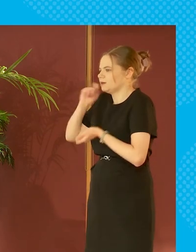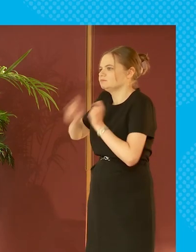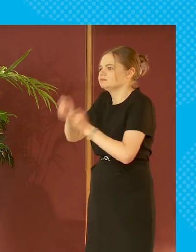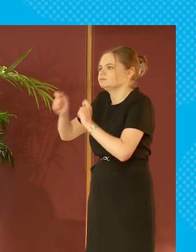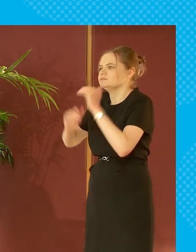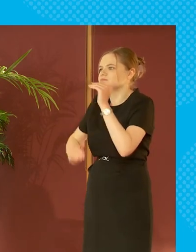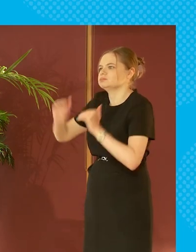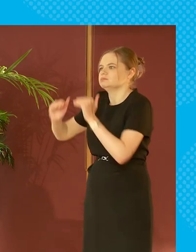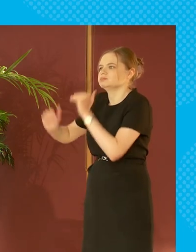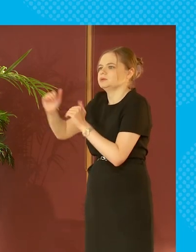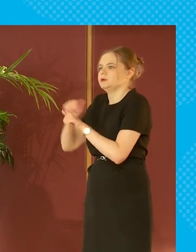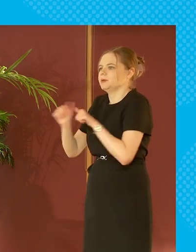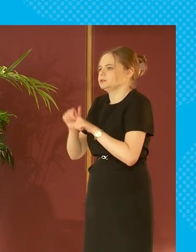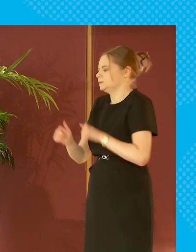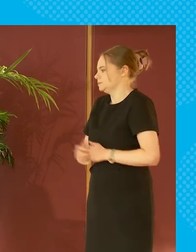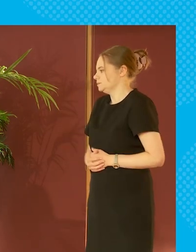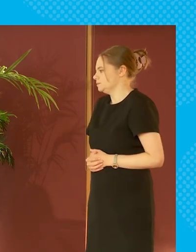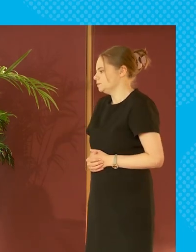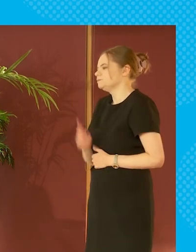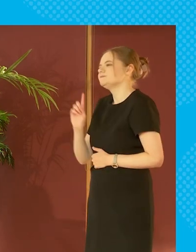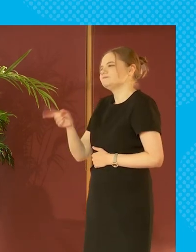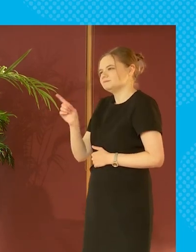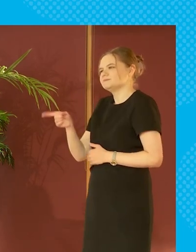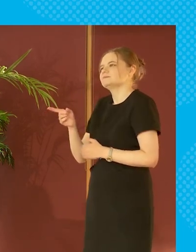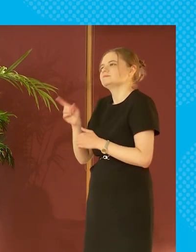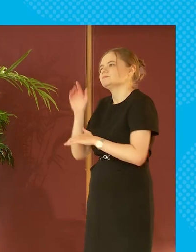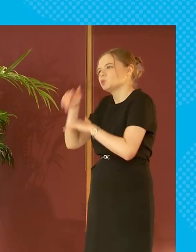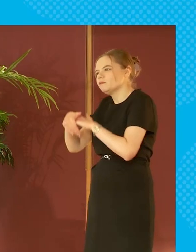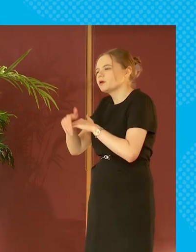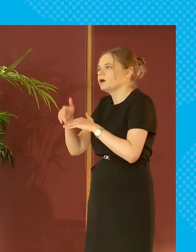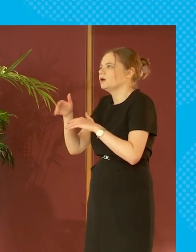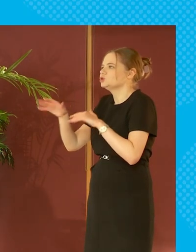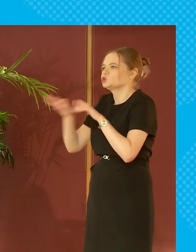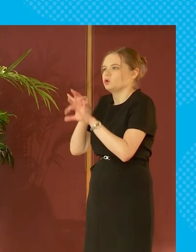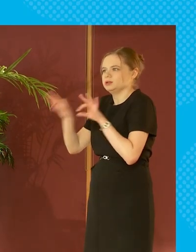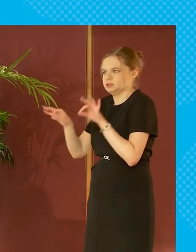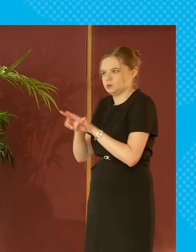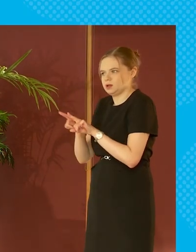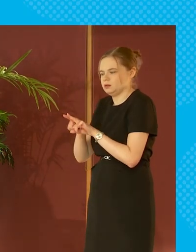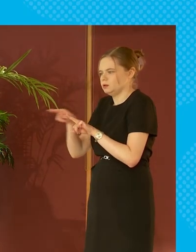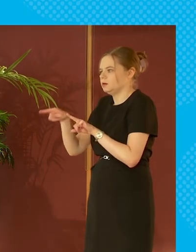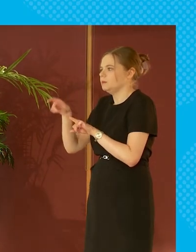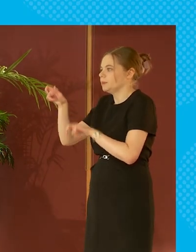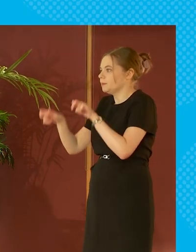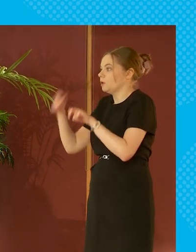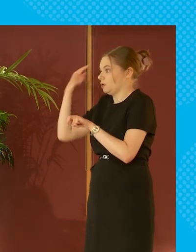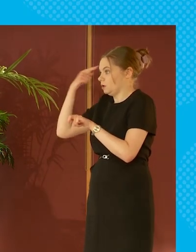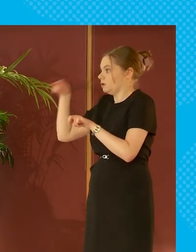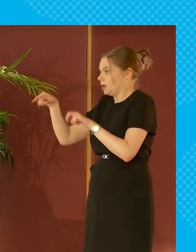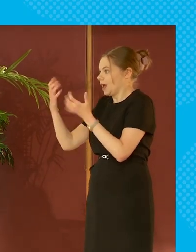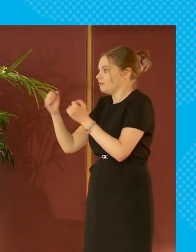those and there's something in that isn't there about the illusion of choice because you you know it's like you